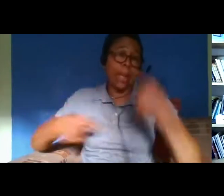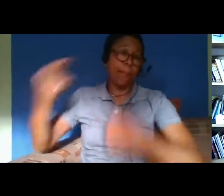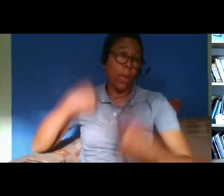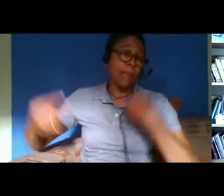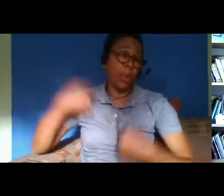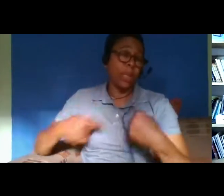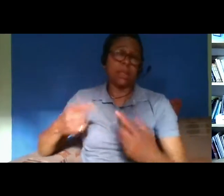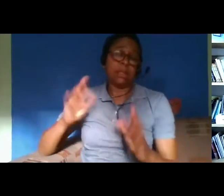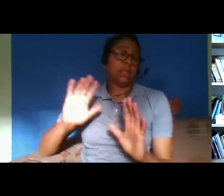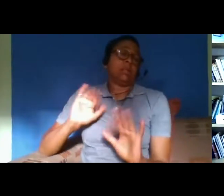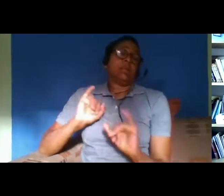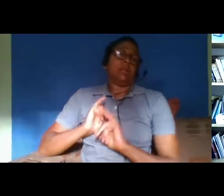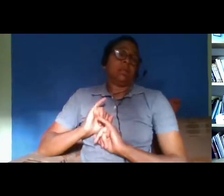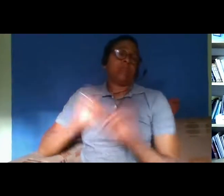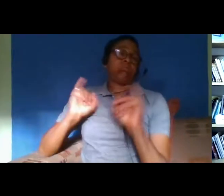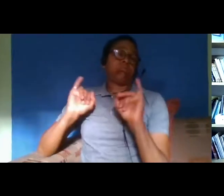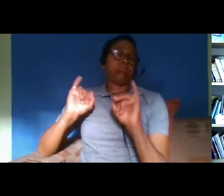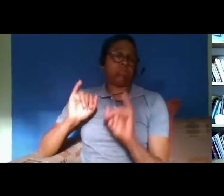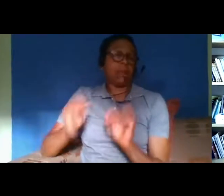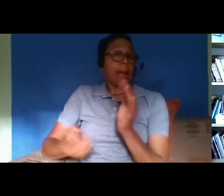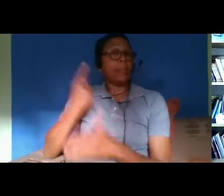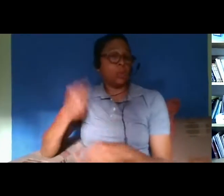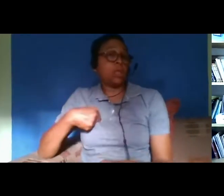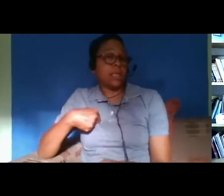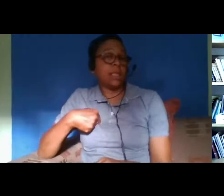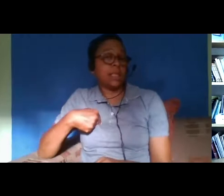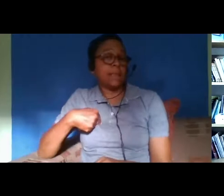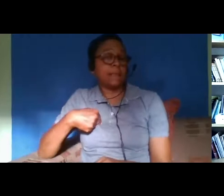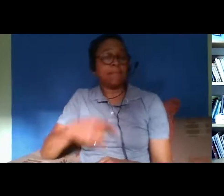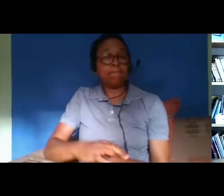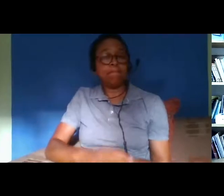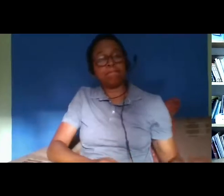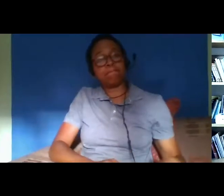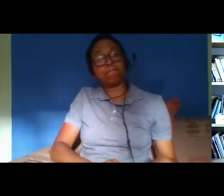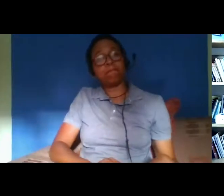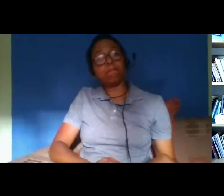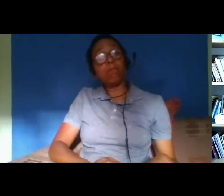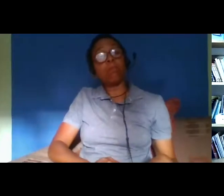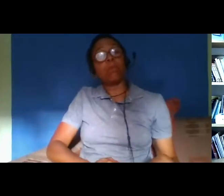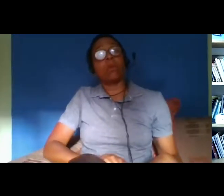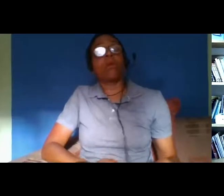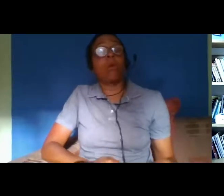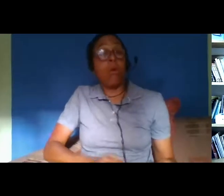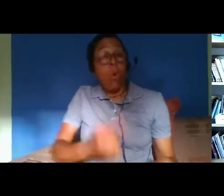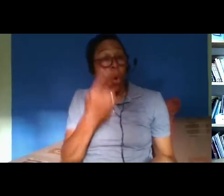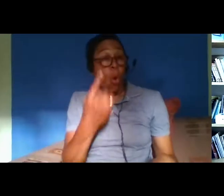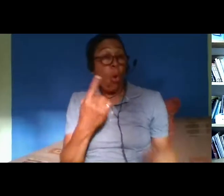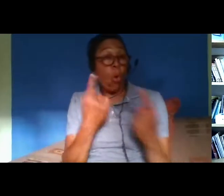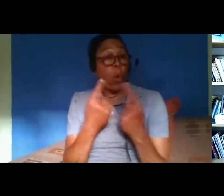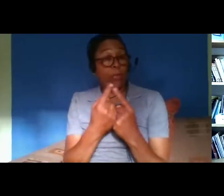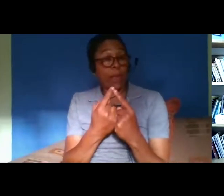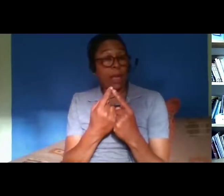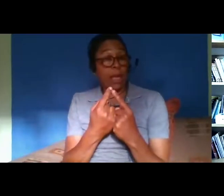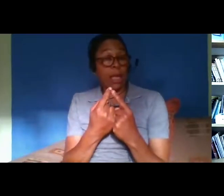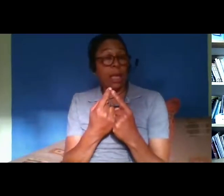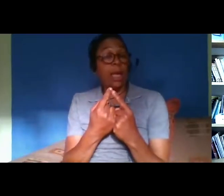you like to call it it happened to me and the one thing that they all started to do was to to call me mr knows